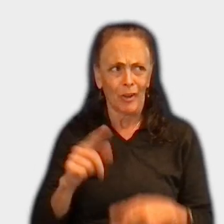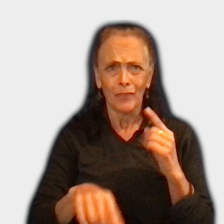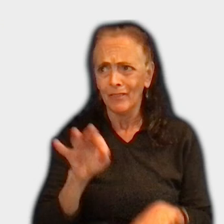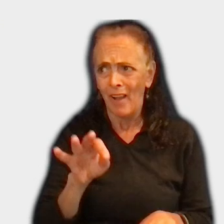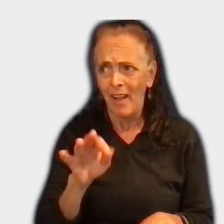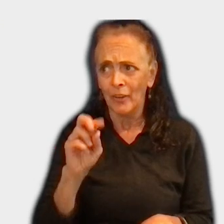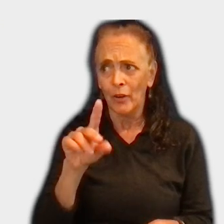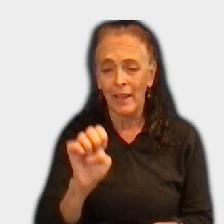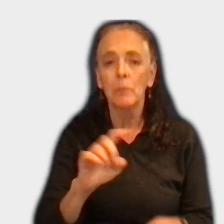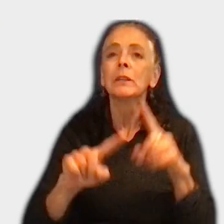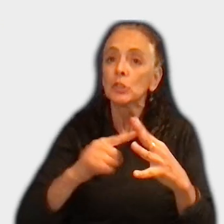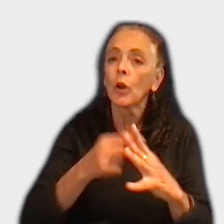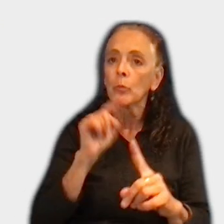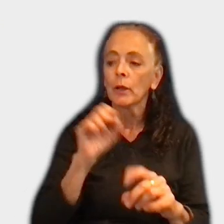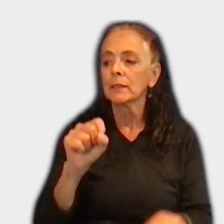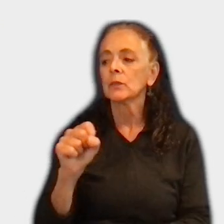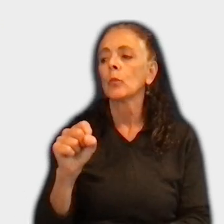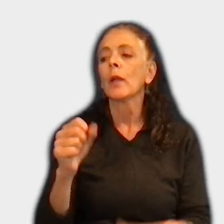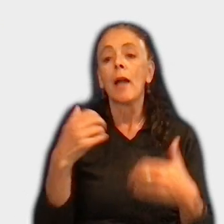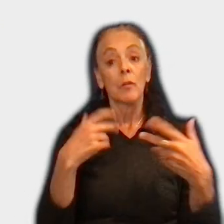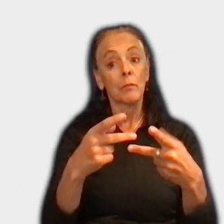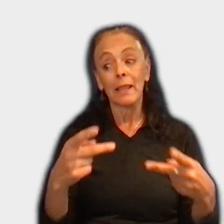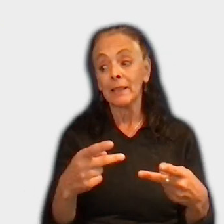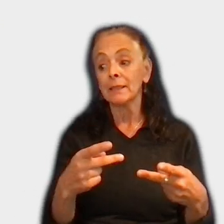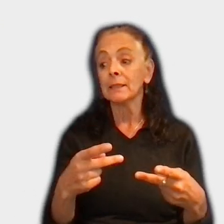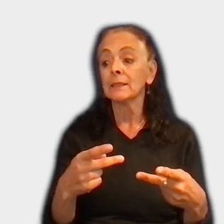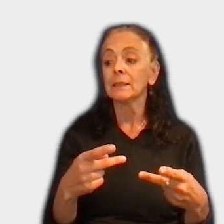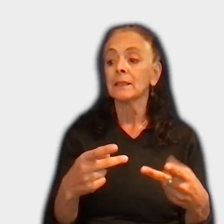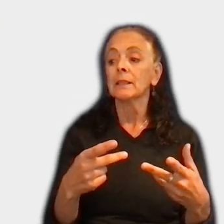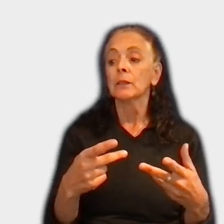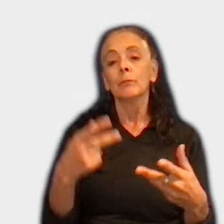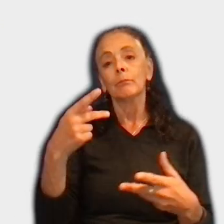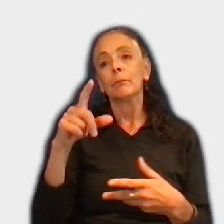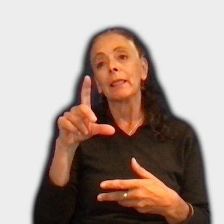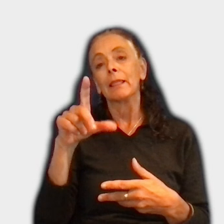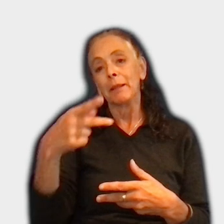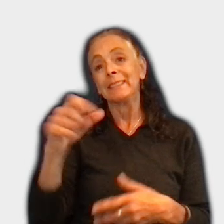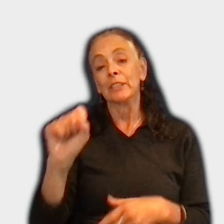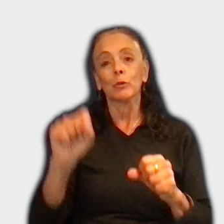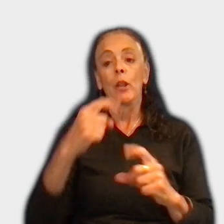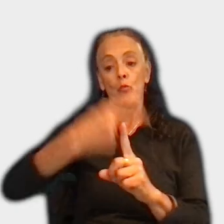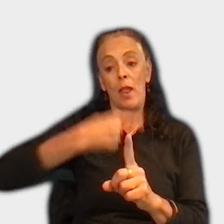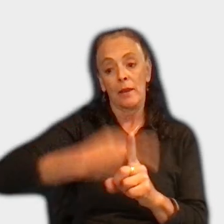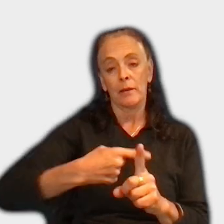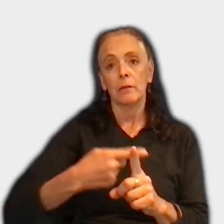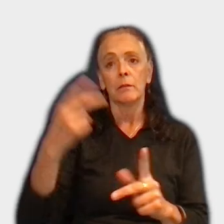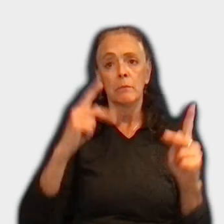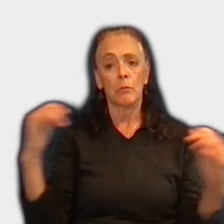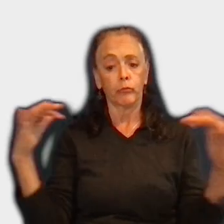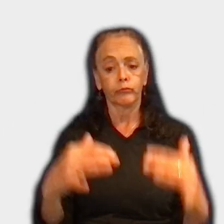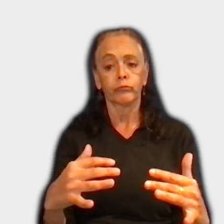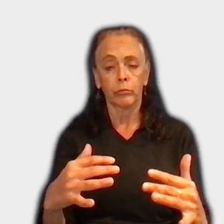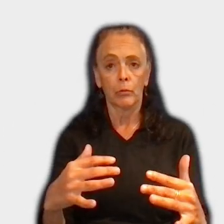example, Indonesia is common to have like places for rental where obviously they rent some PlayStation for the public and players